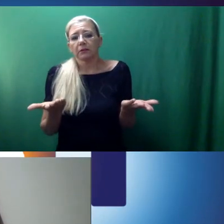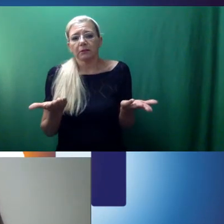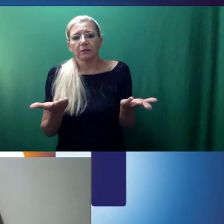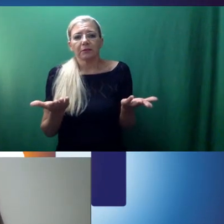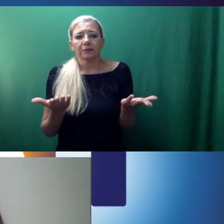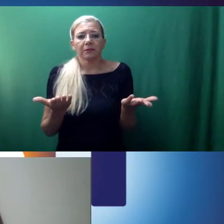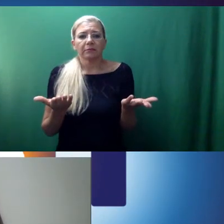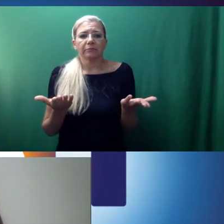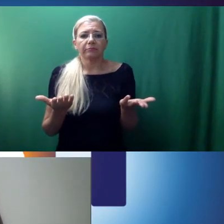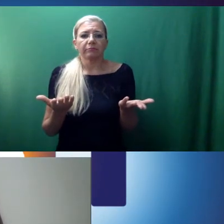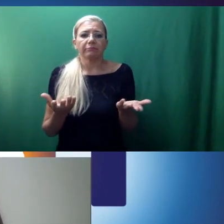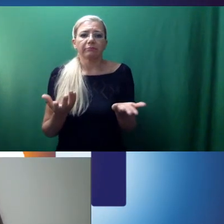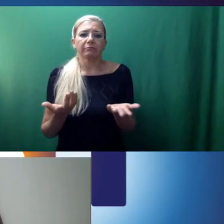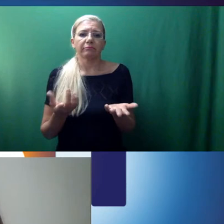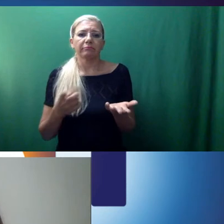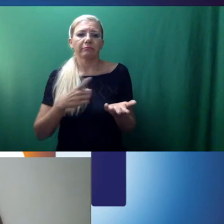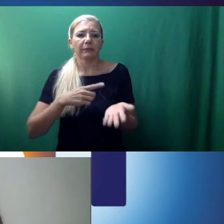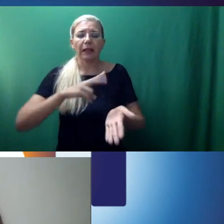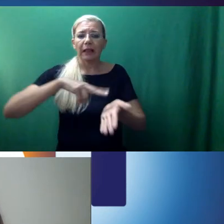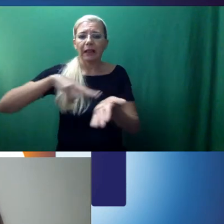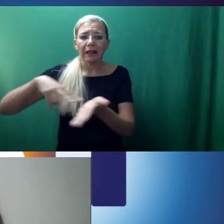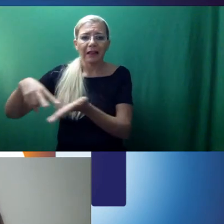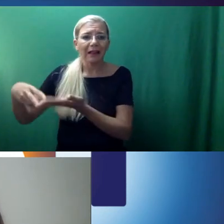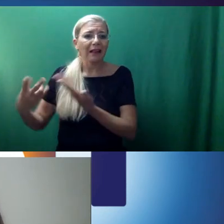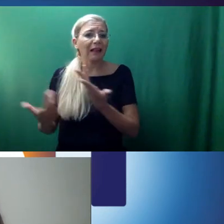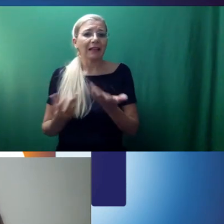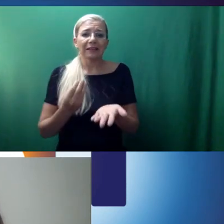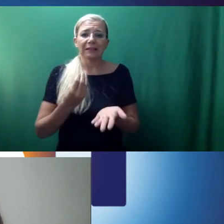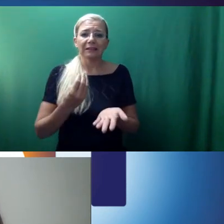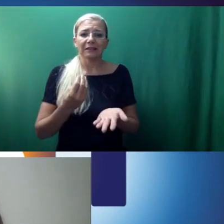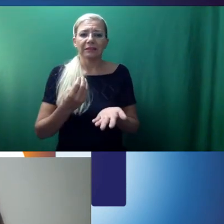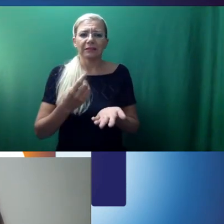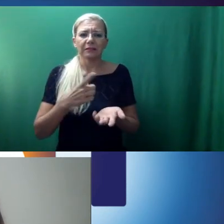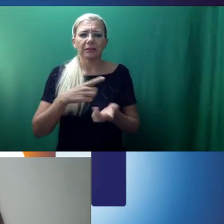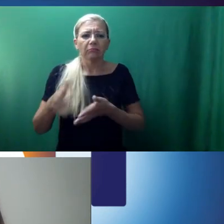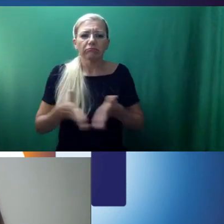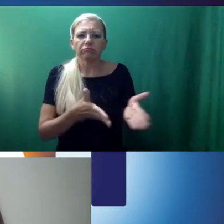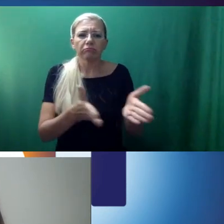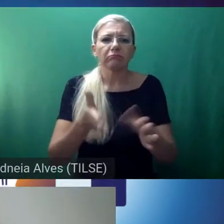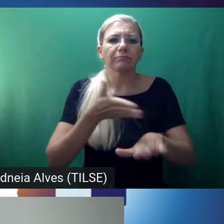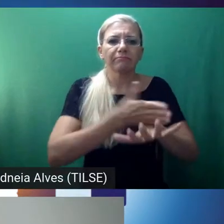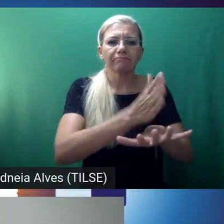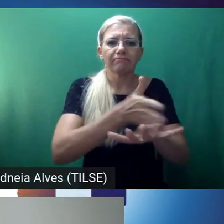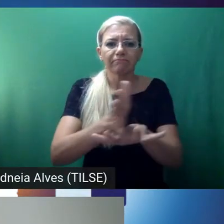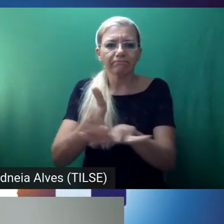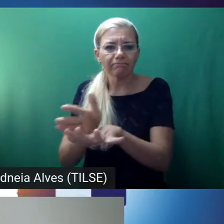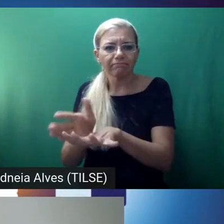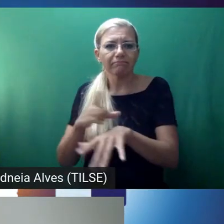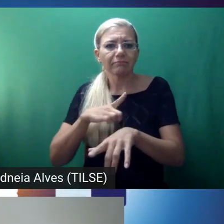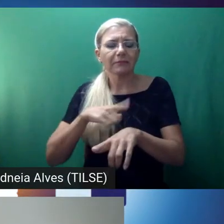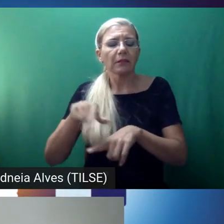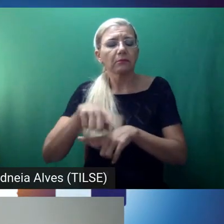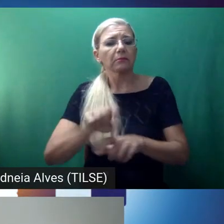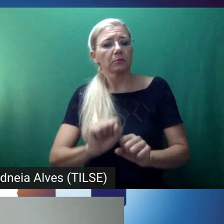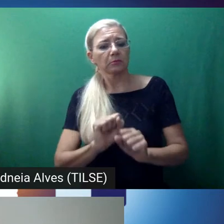said in the lecture, students find ways to understand what's there, but it may not be what we want. So,